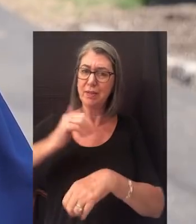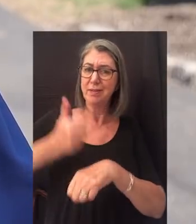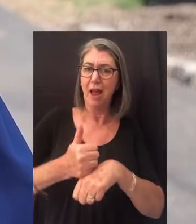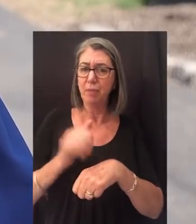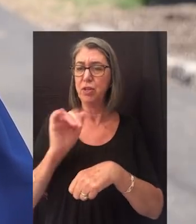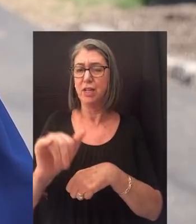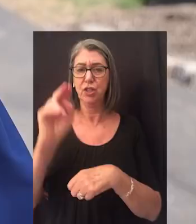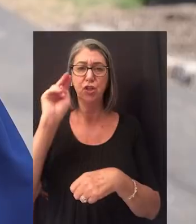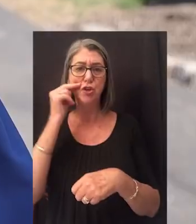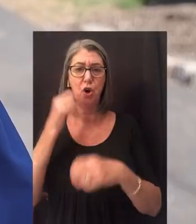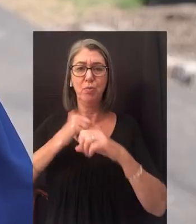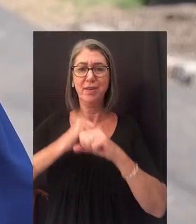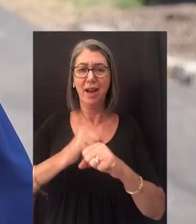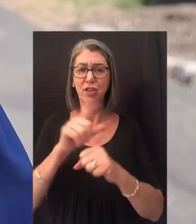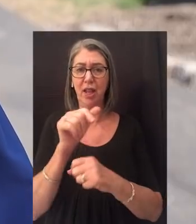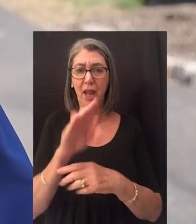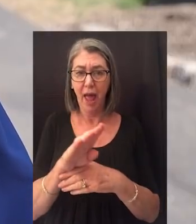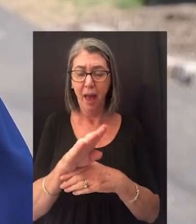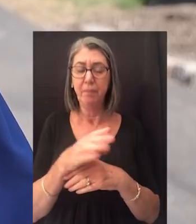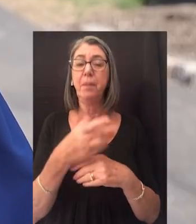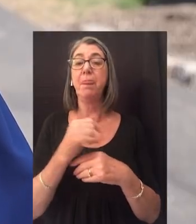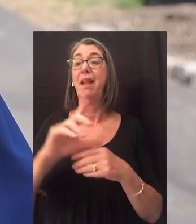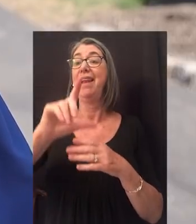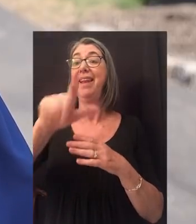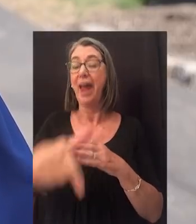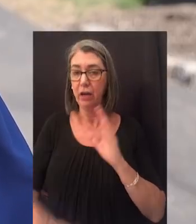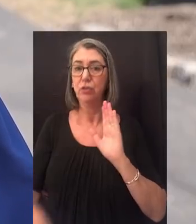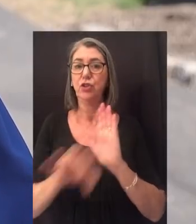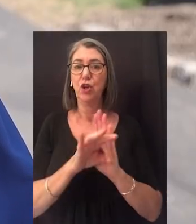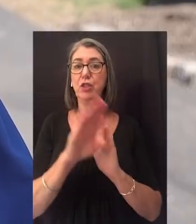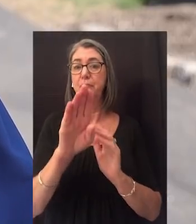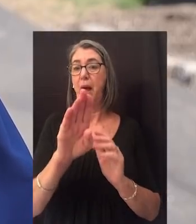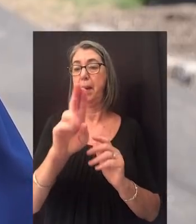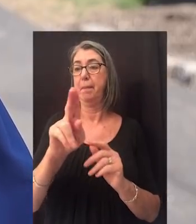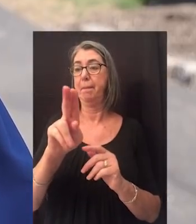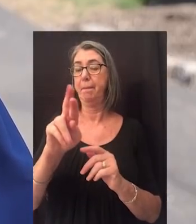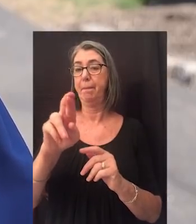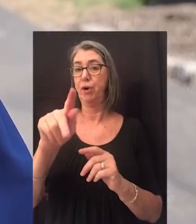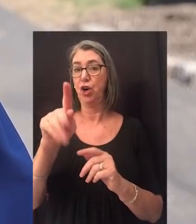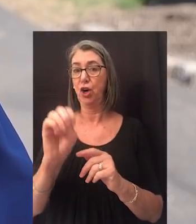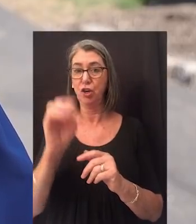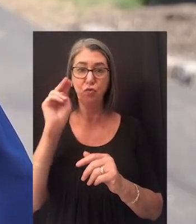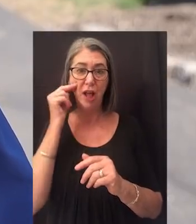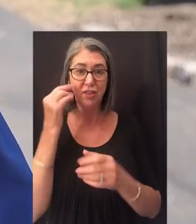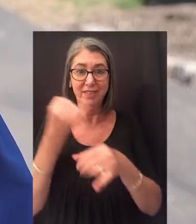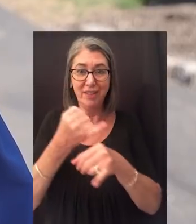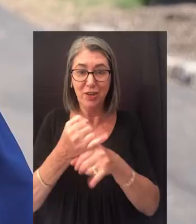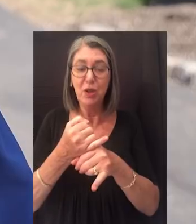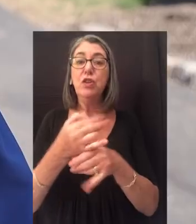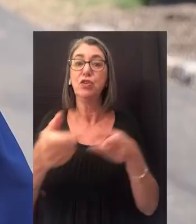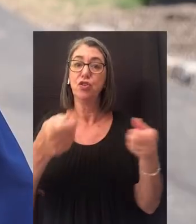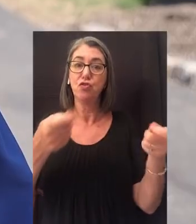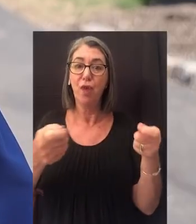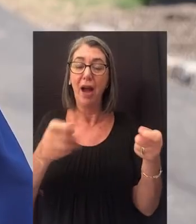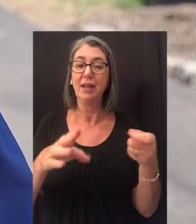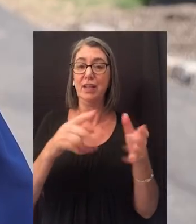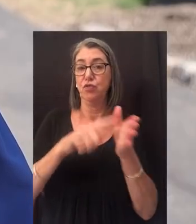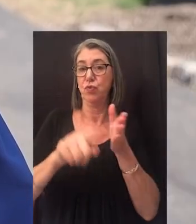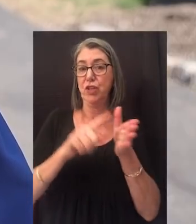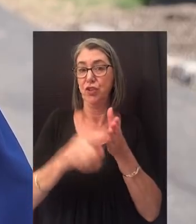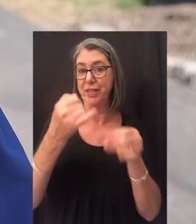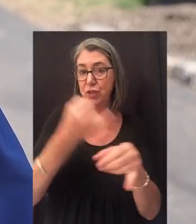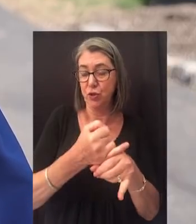establish its Neuroprotection Laboratory and later chosen by Burke Neurology Institute to direct its research